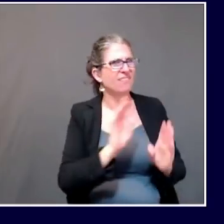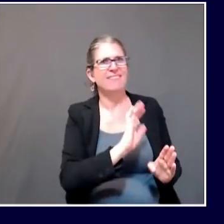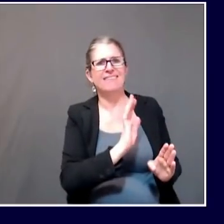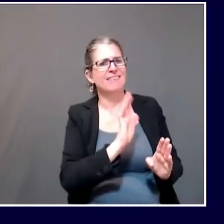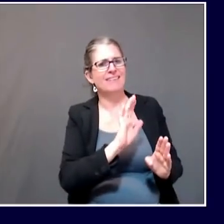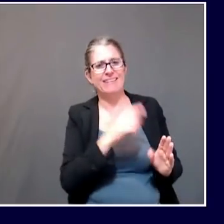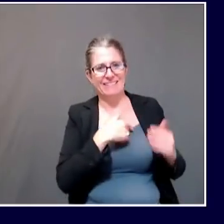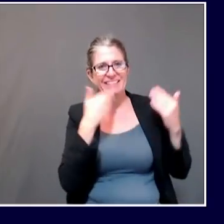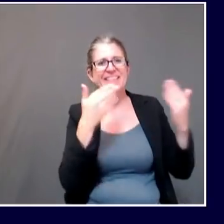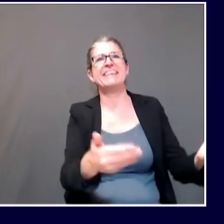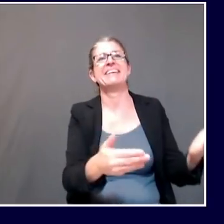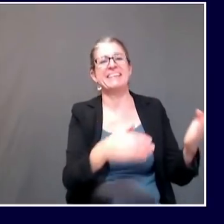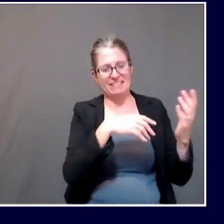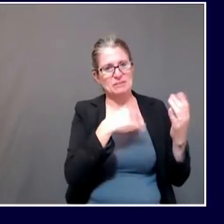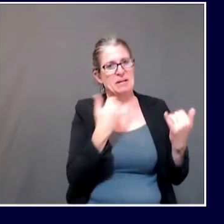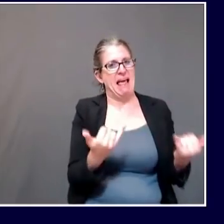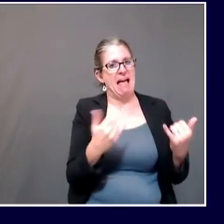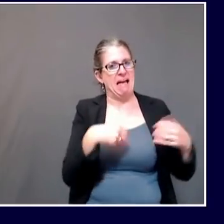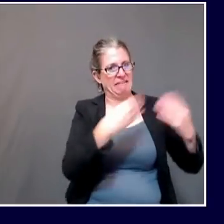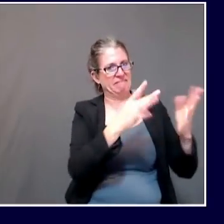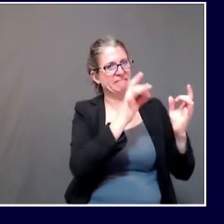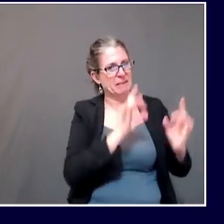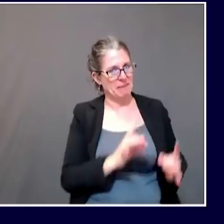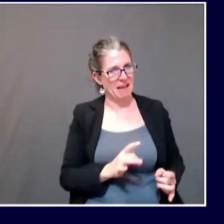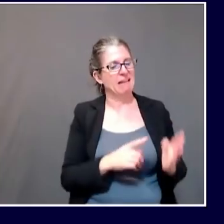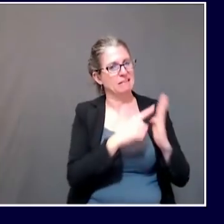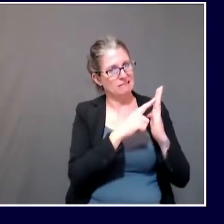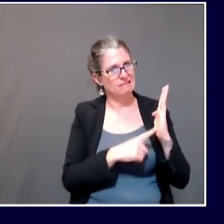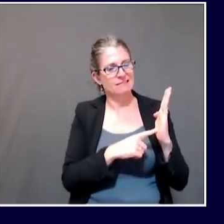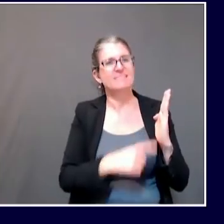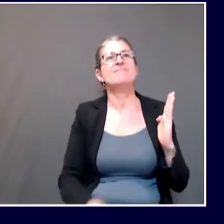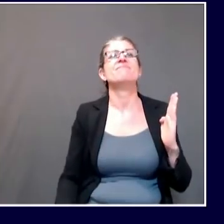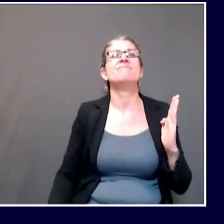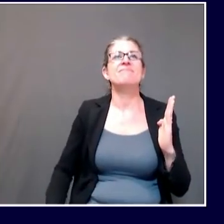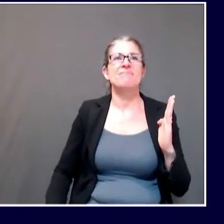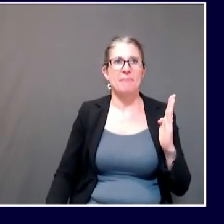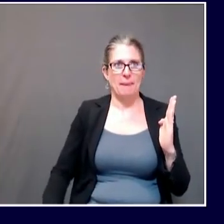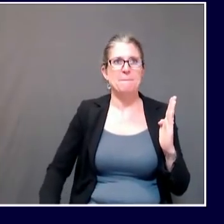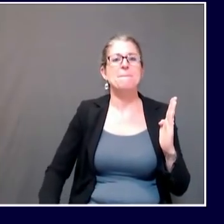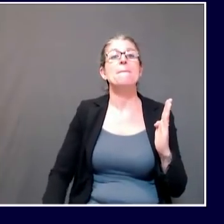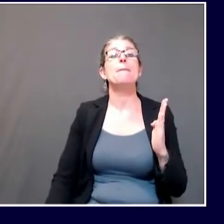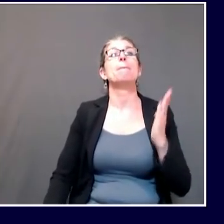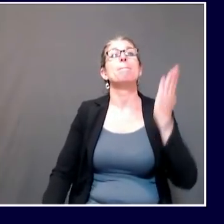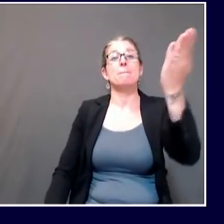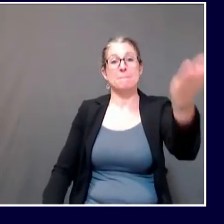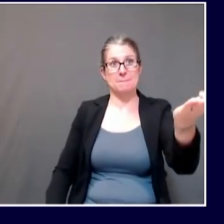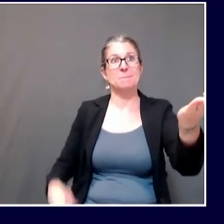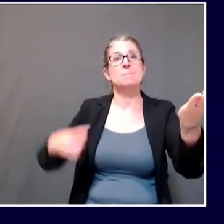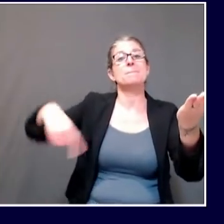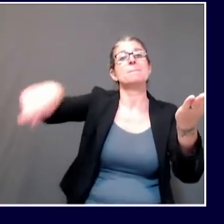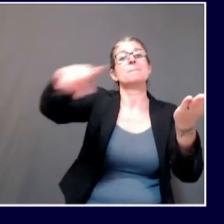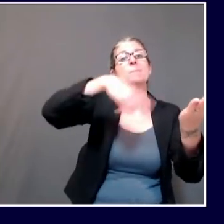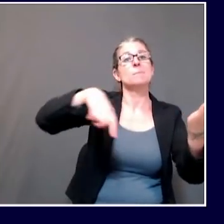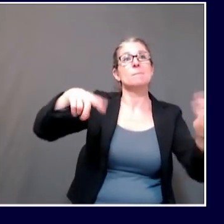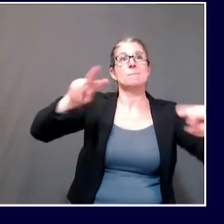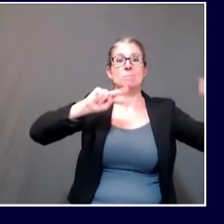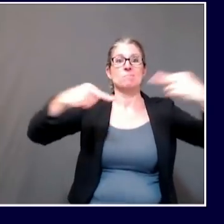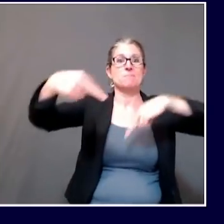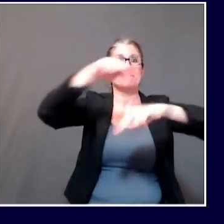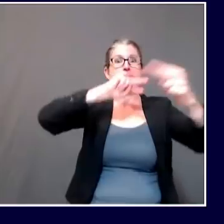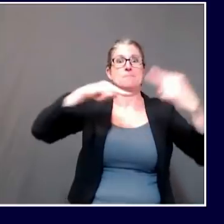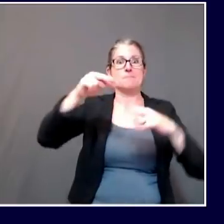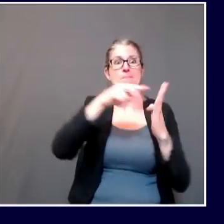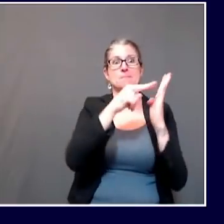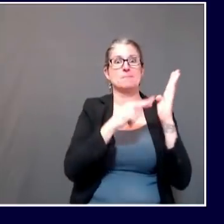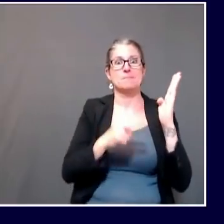activities happening to reopen schools. You know, we did suggest to the Maine Principals Association it might make sense to give it a little bit more